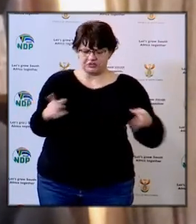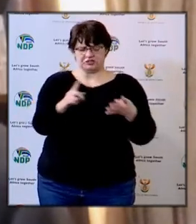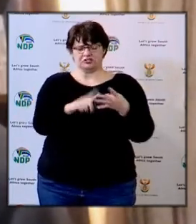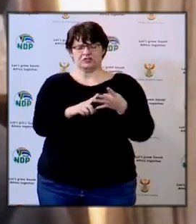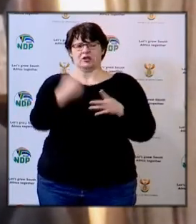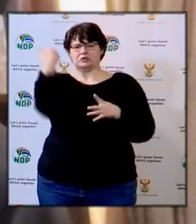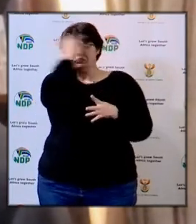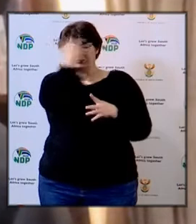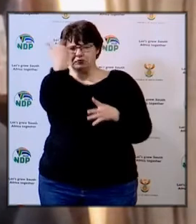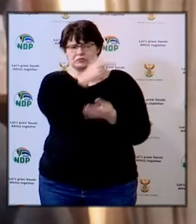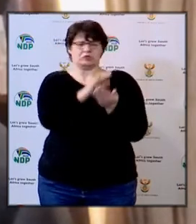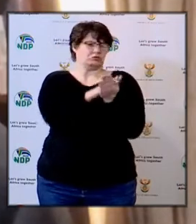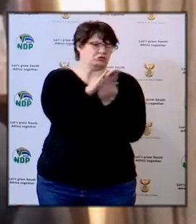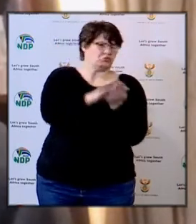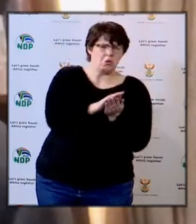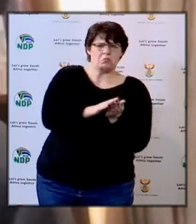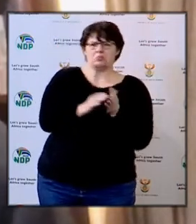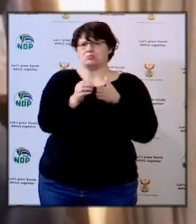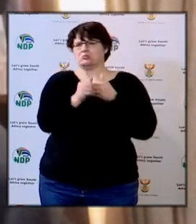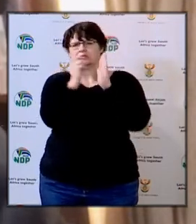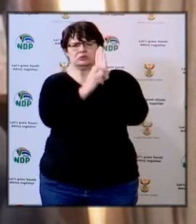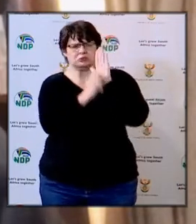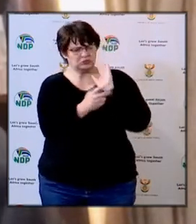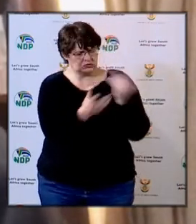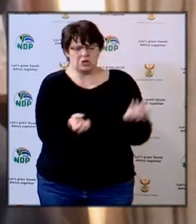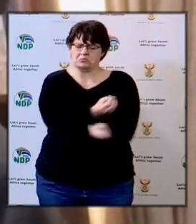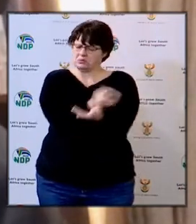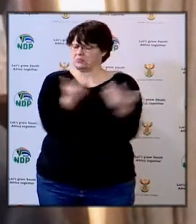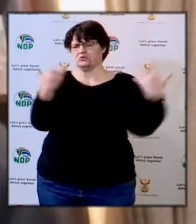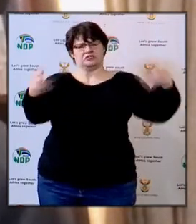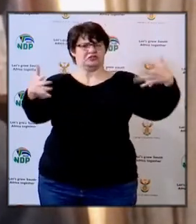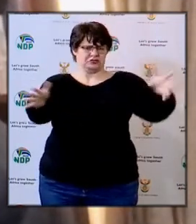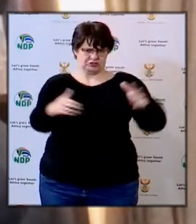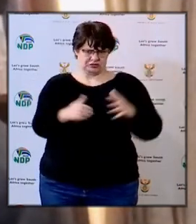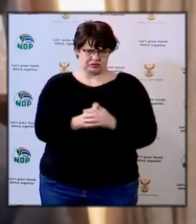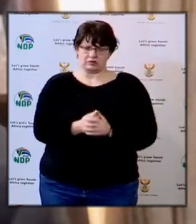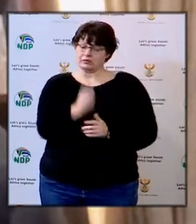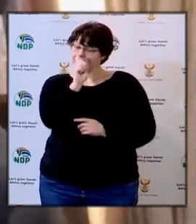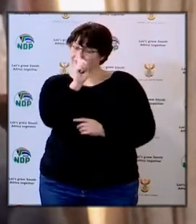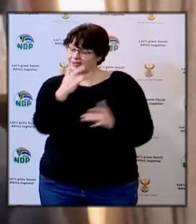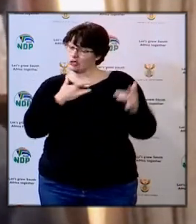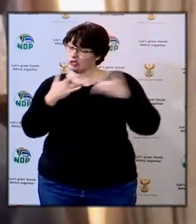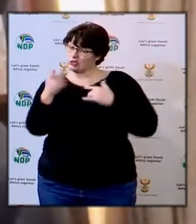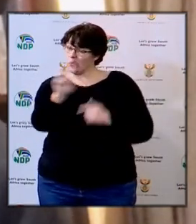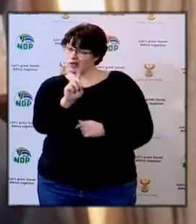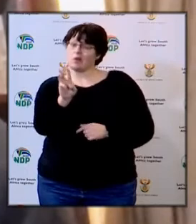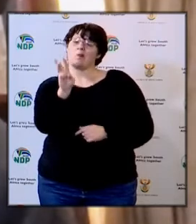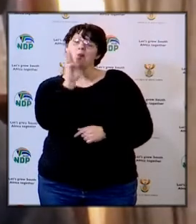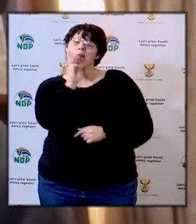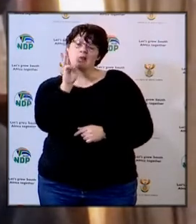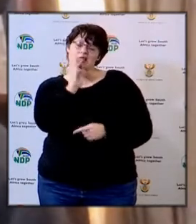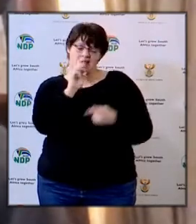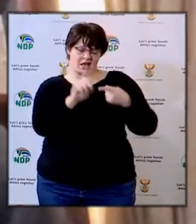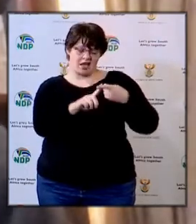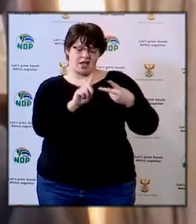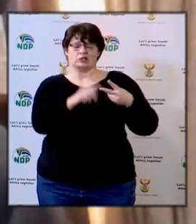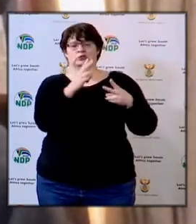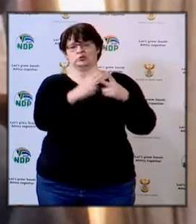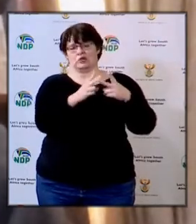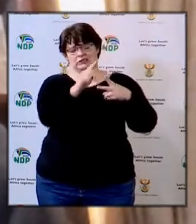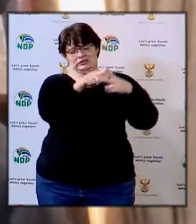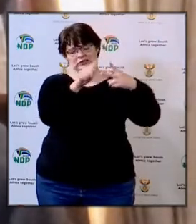distributed, thermometers, soap guidelines also have been done. Our worry was the water and sanitation